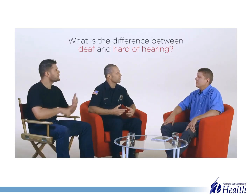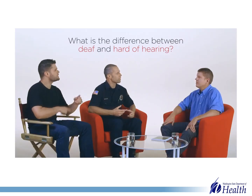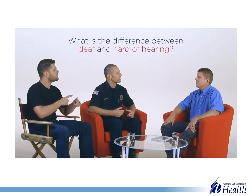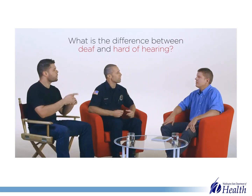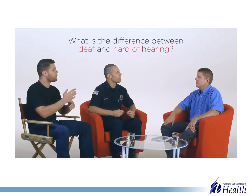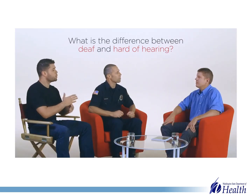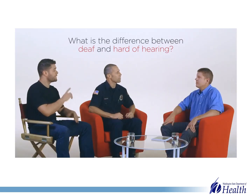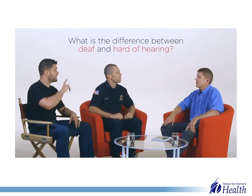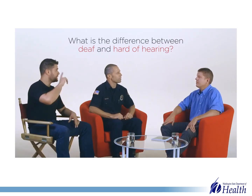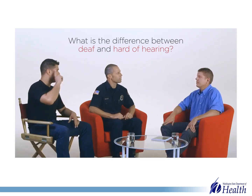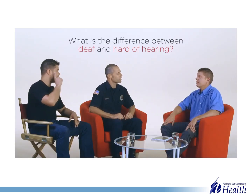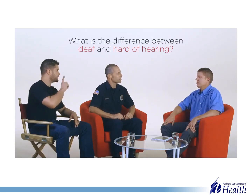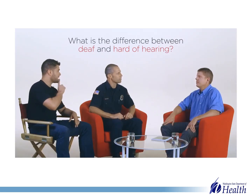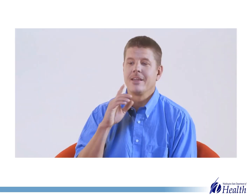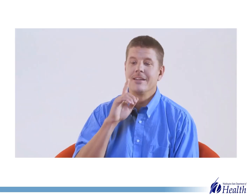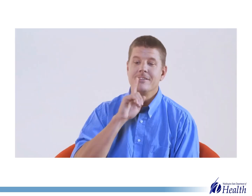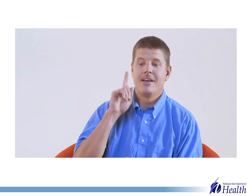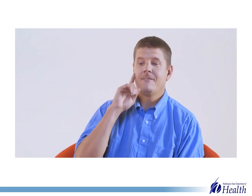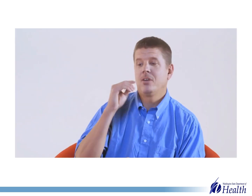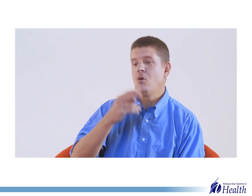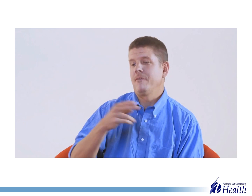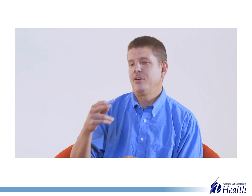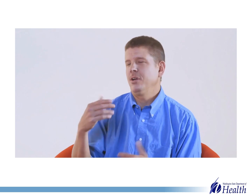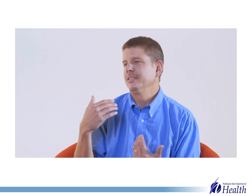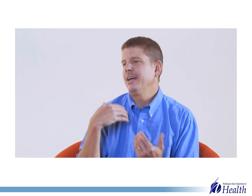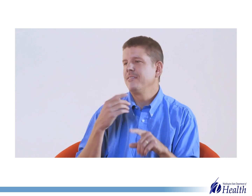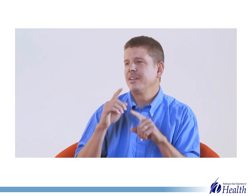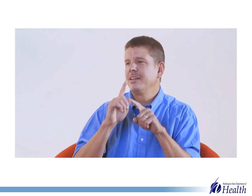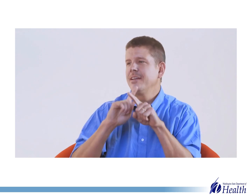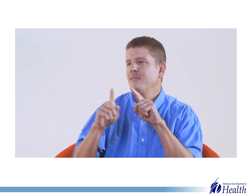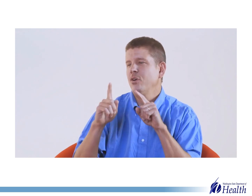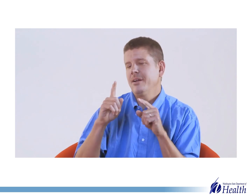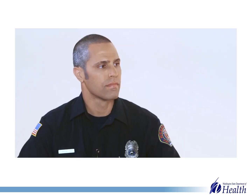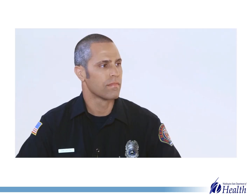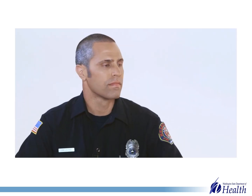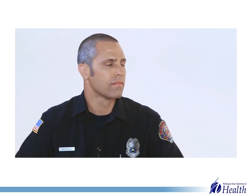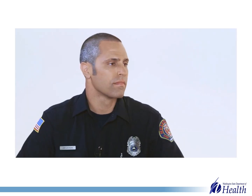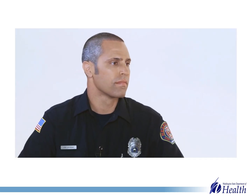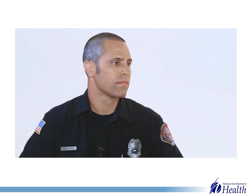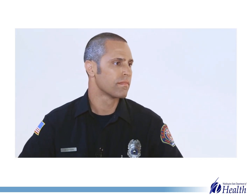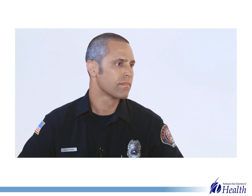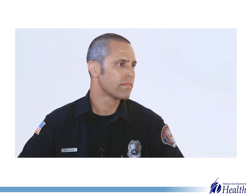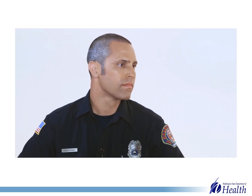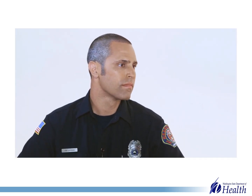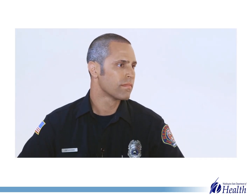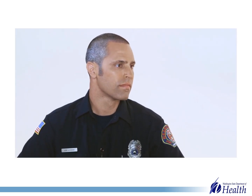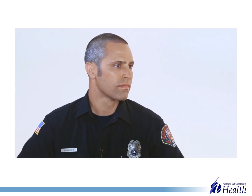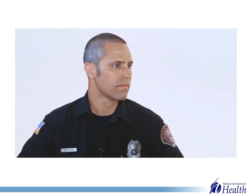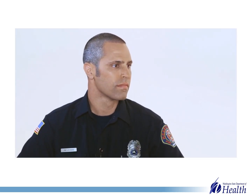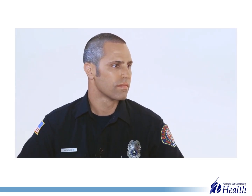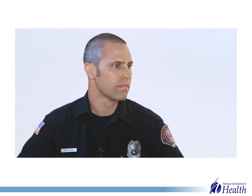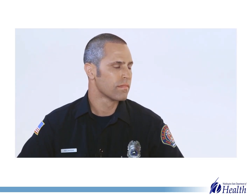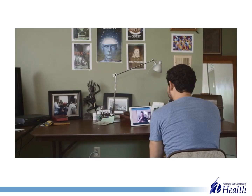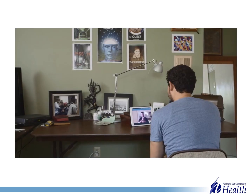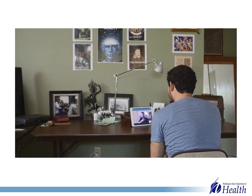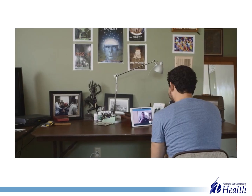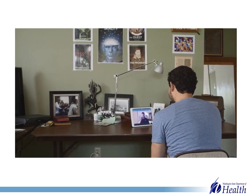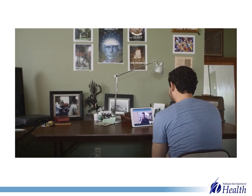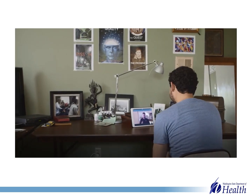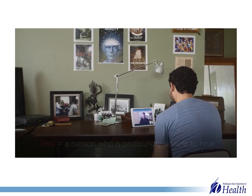deaf and hard of hearing? Deaf and hard of hearing have several meanings, physical meanings and cultural meanings.